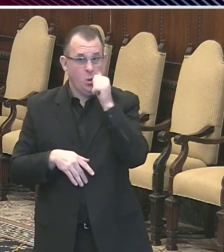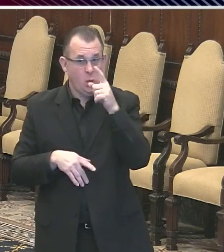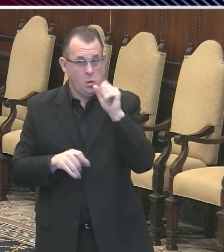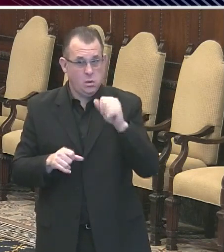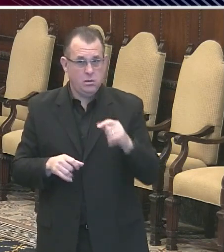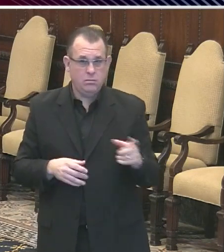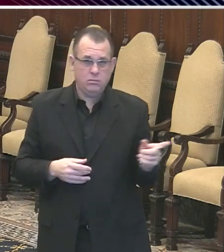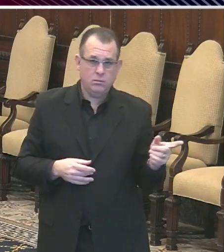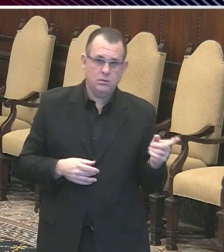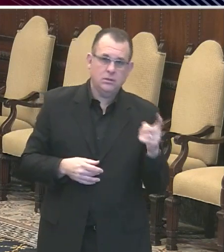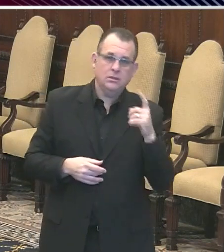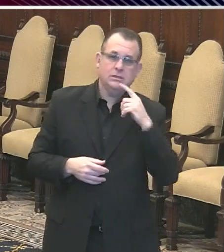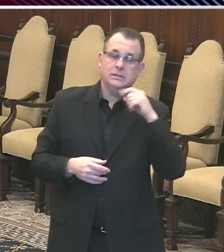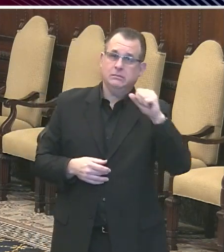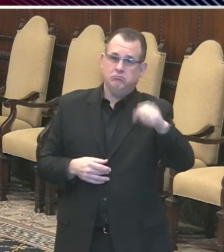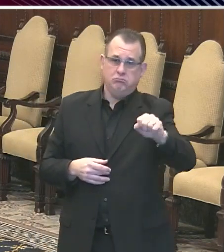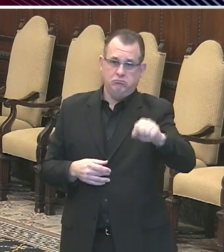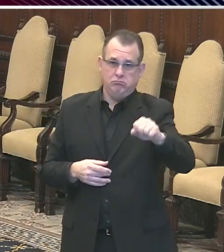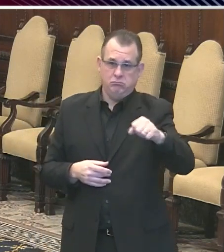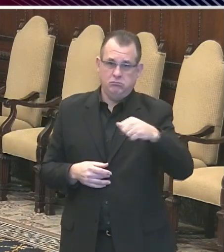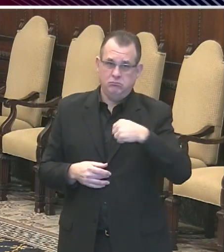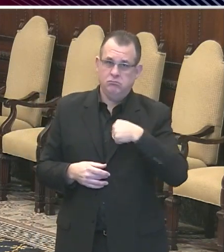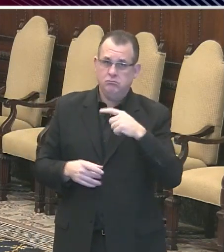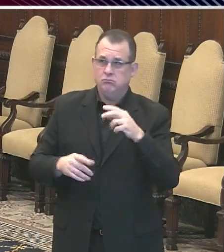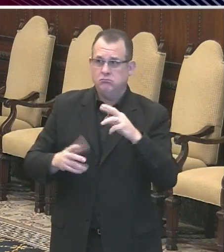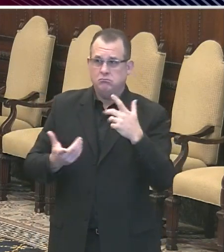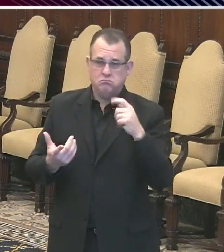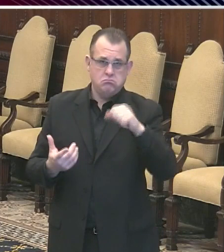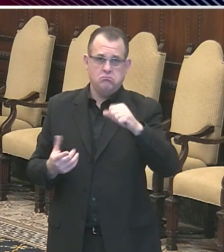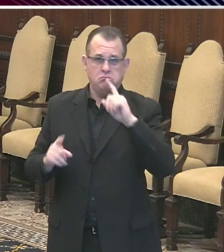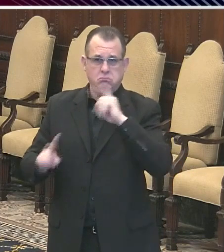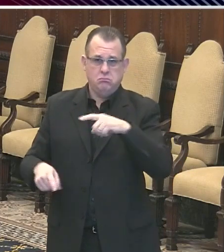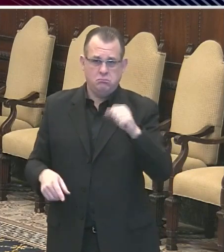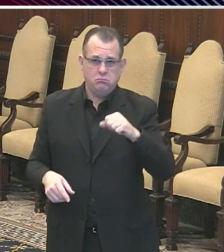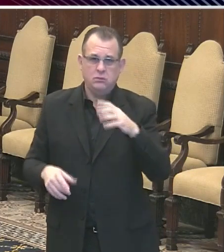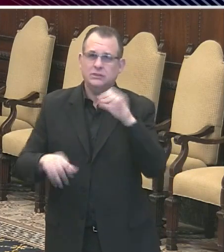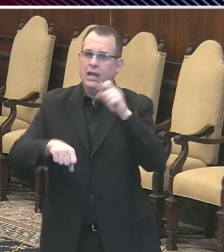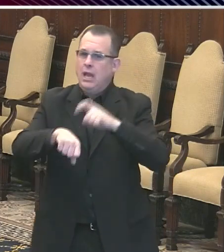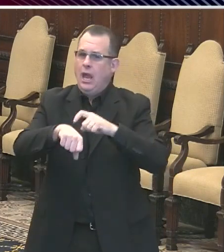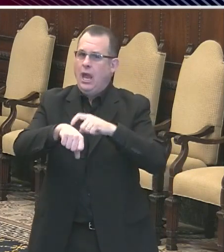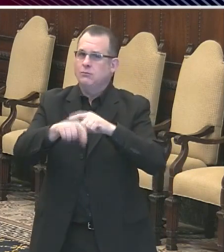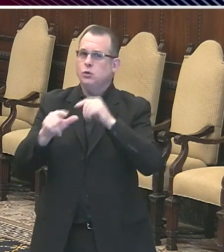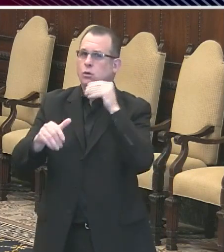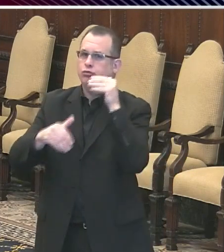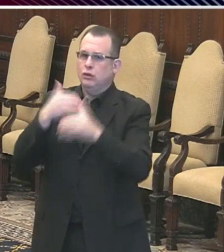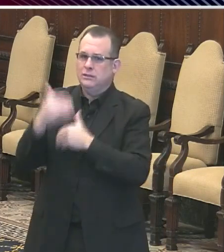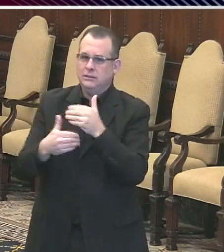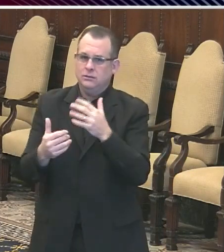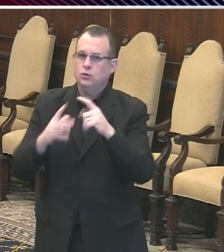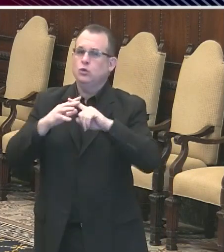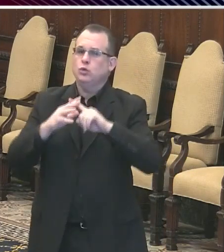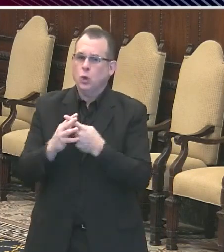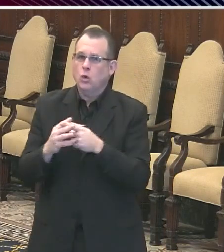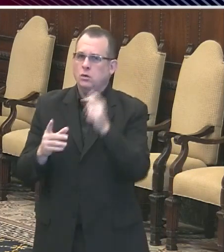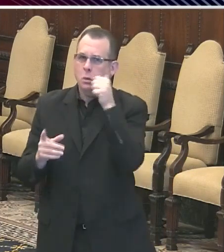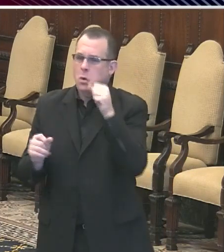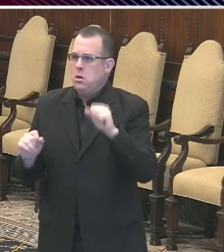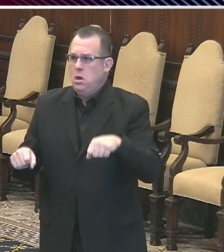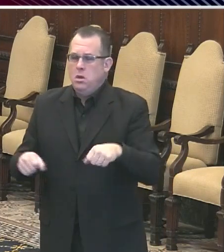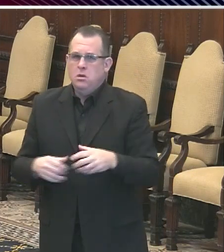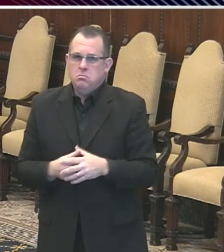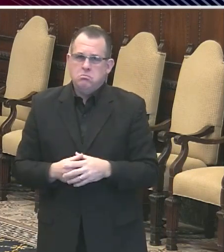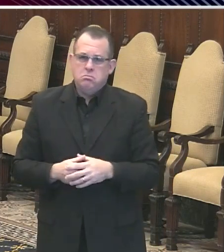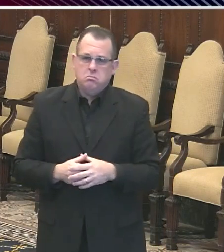fully scale that operation up, but it could start as early as tomorrow. Okay. So